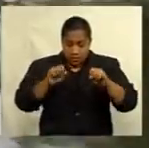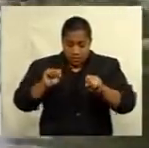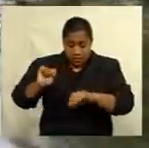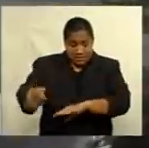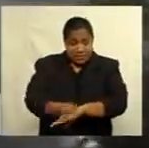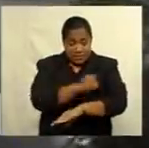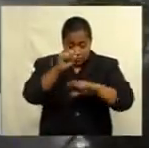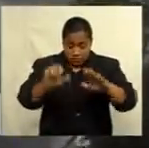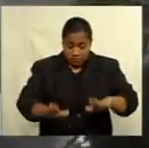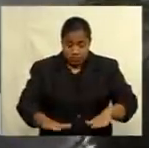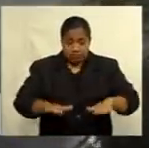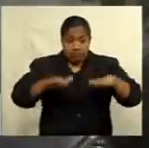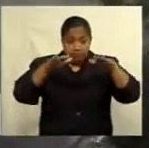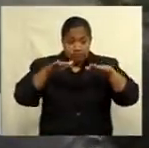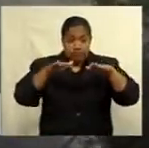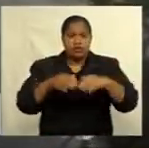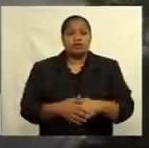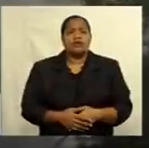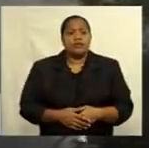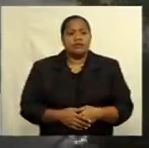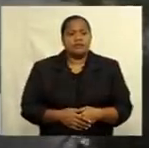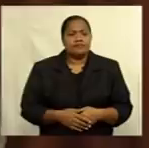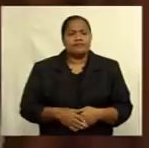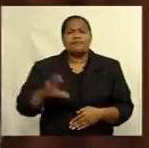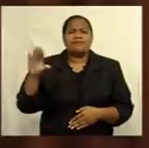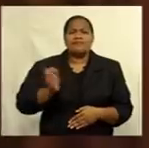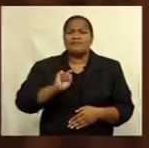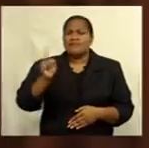baked in by current levels of emissions,